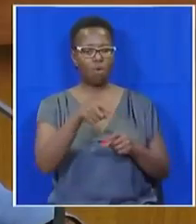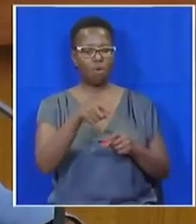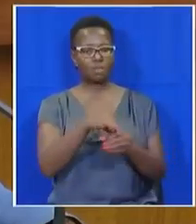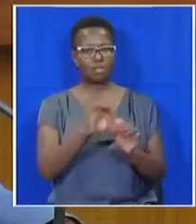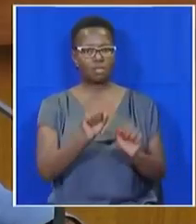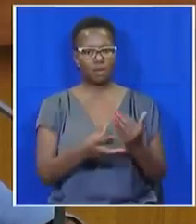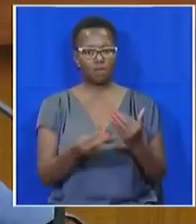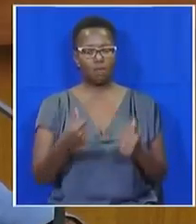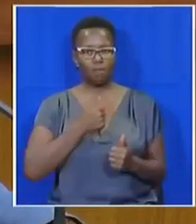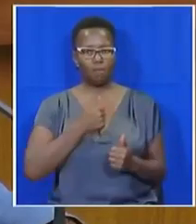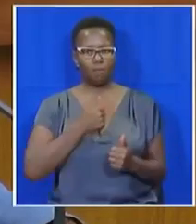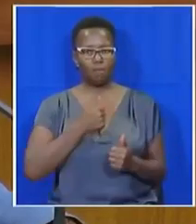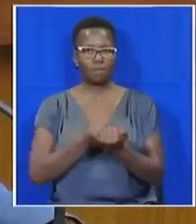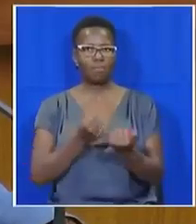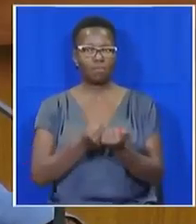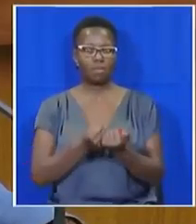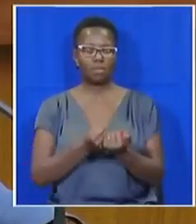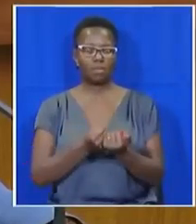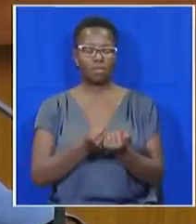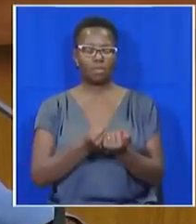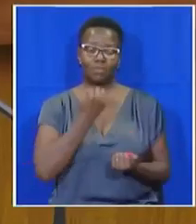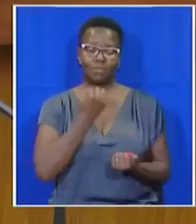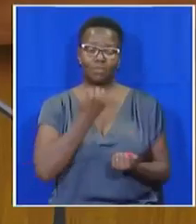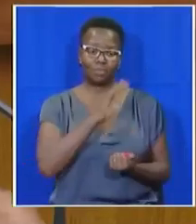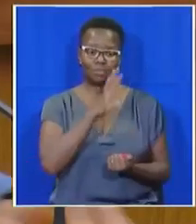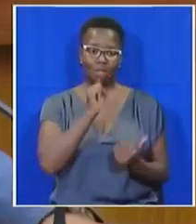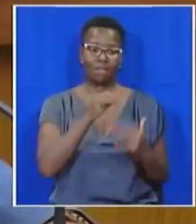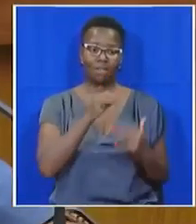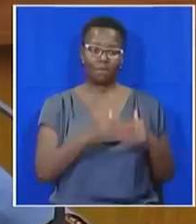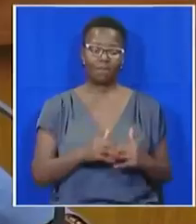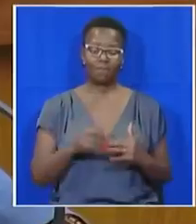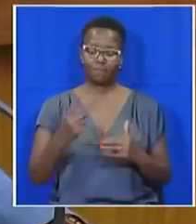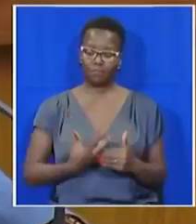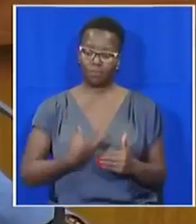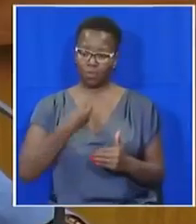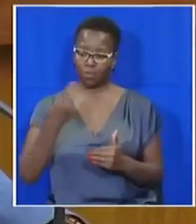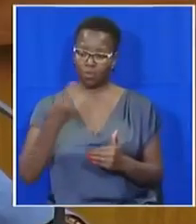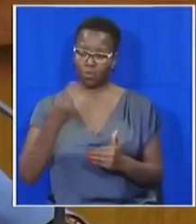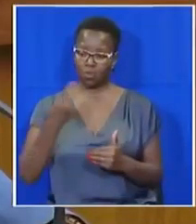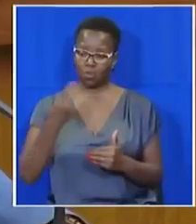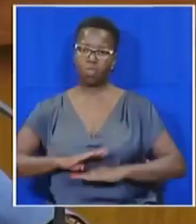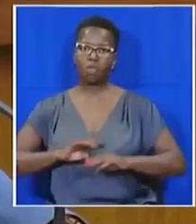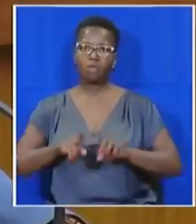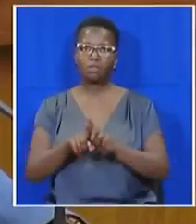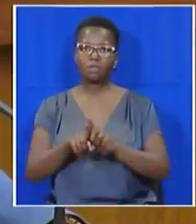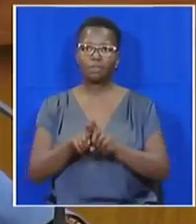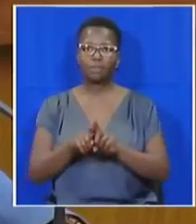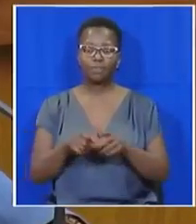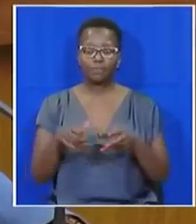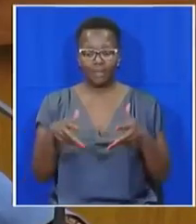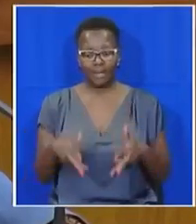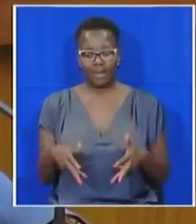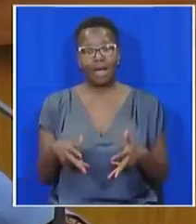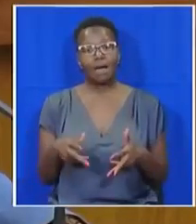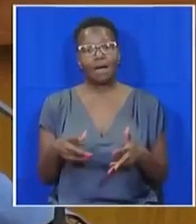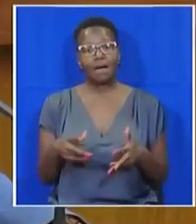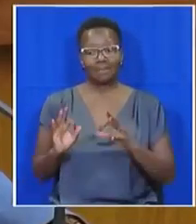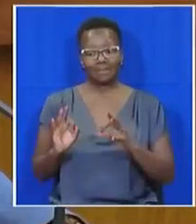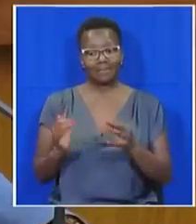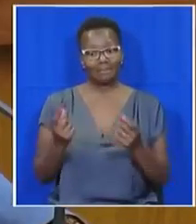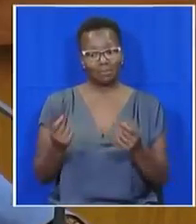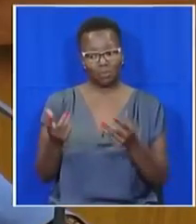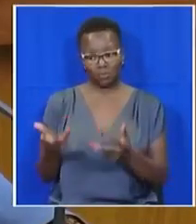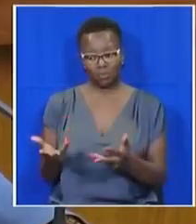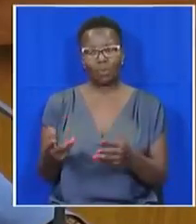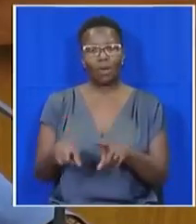the beloved country, grieve the lost generation. And perfectly according to script, it is exactly what has happened